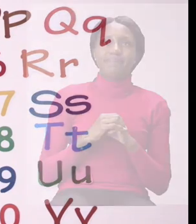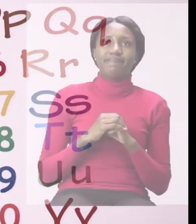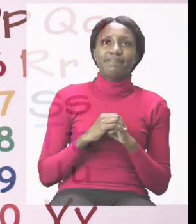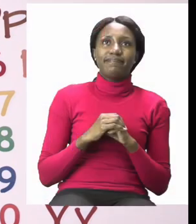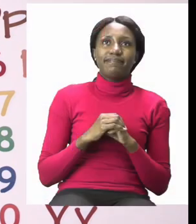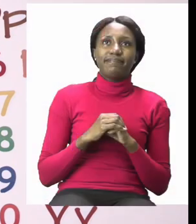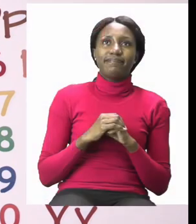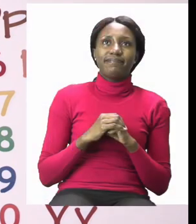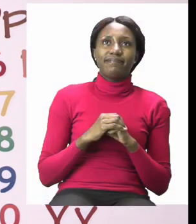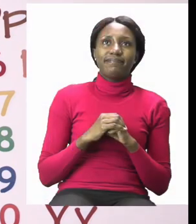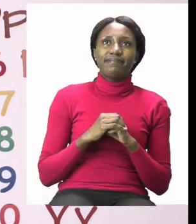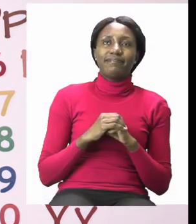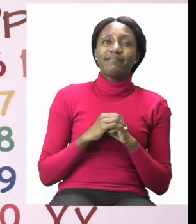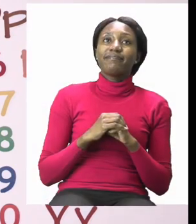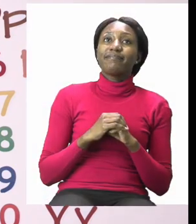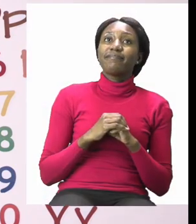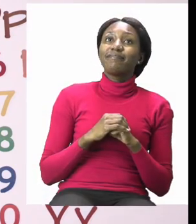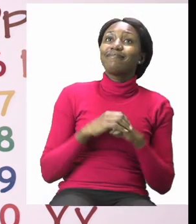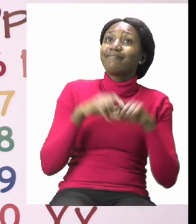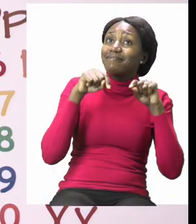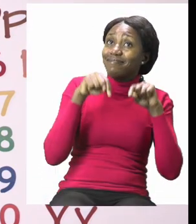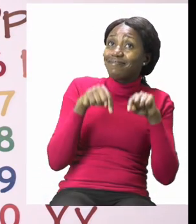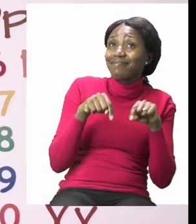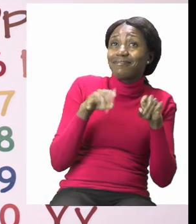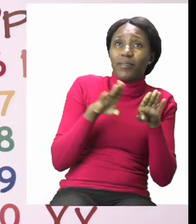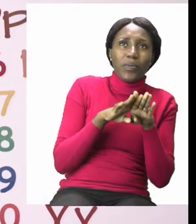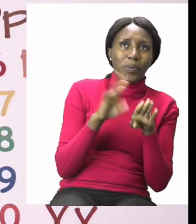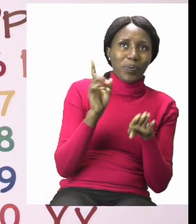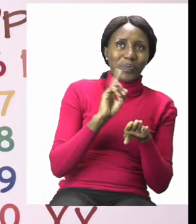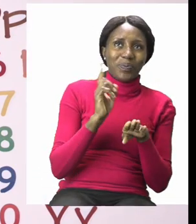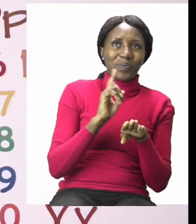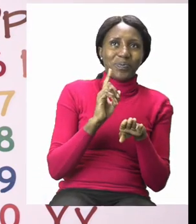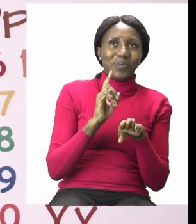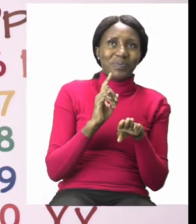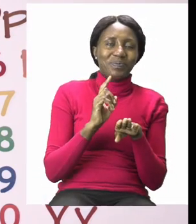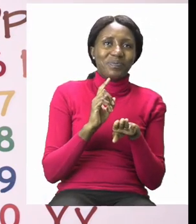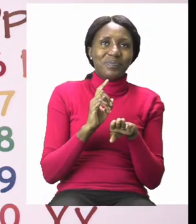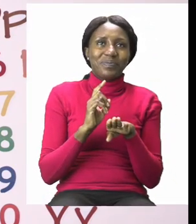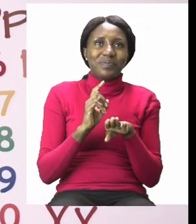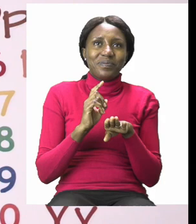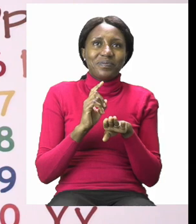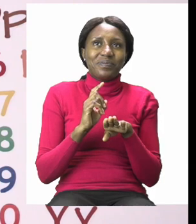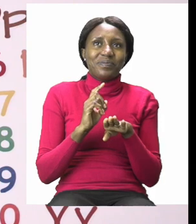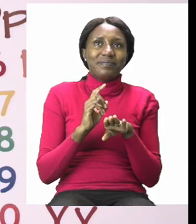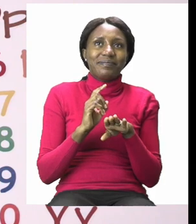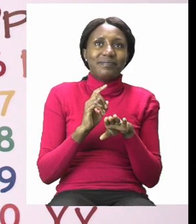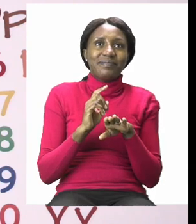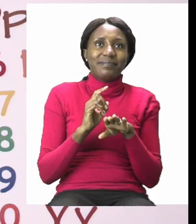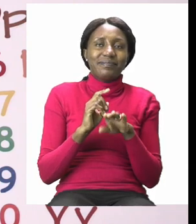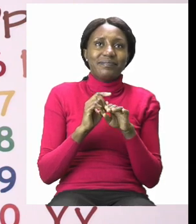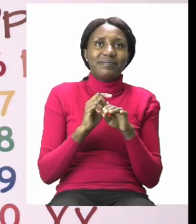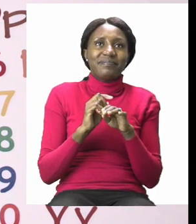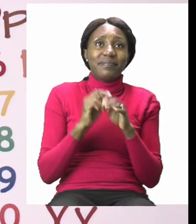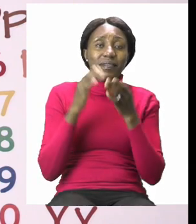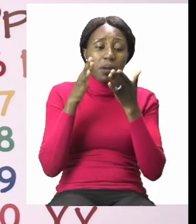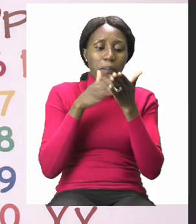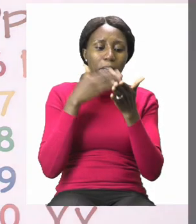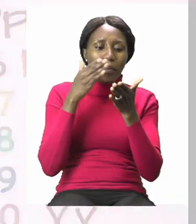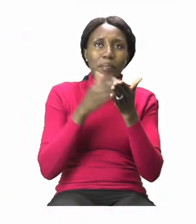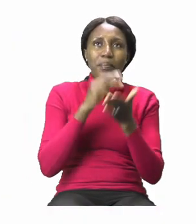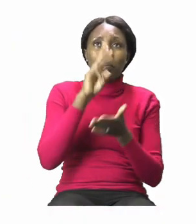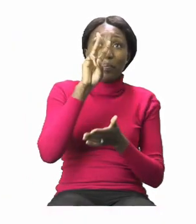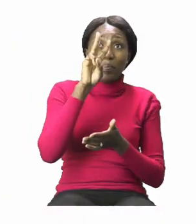For our first activity boys and girls we are going to go to page three.